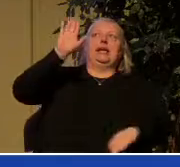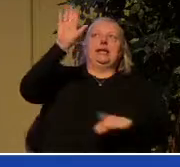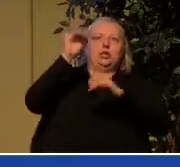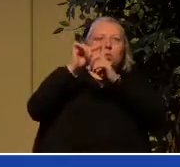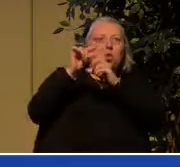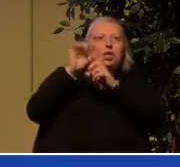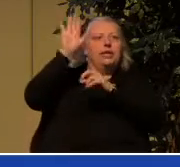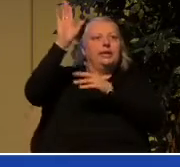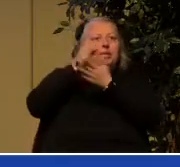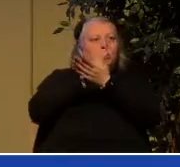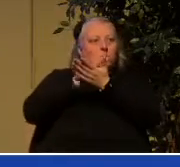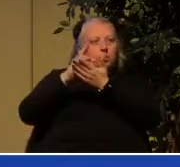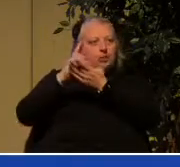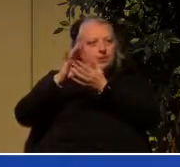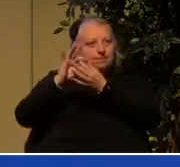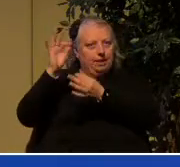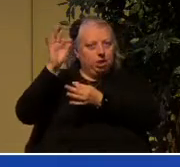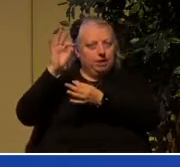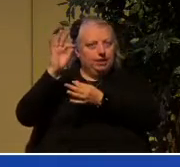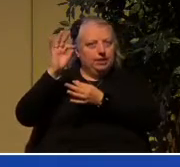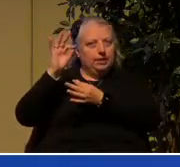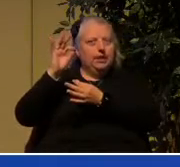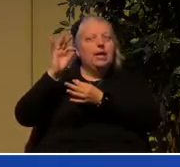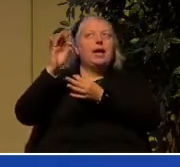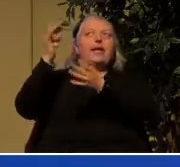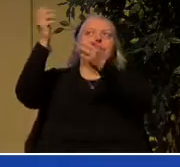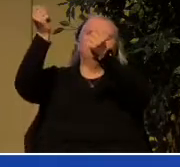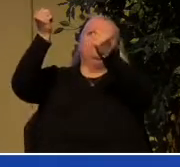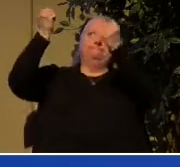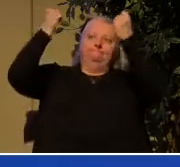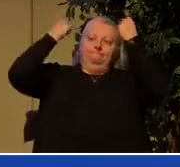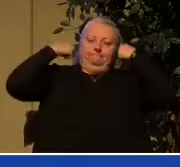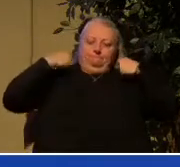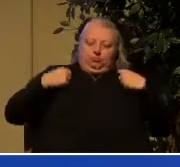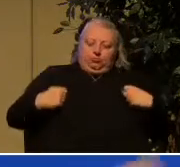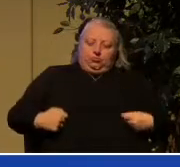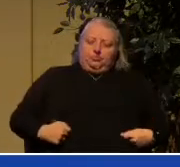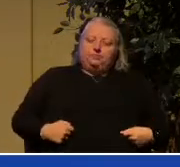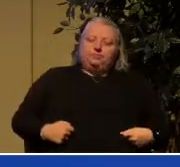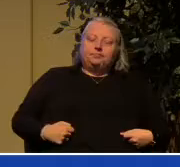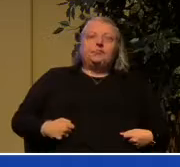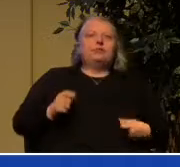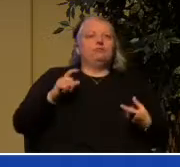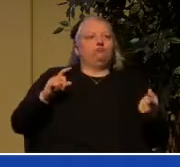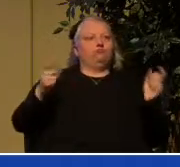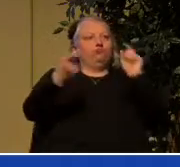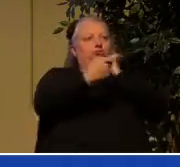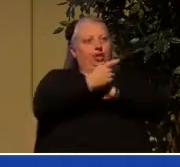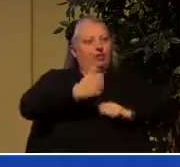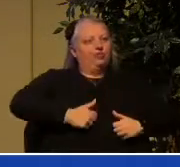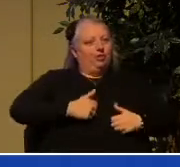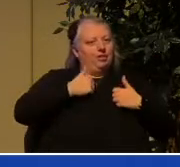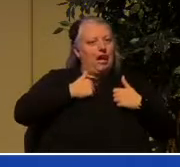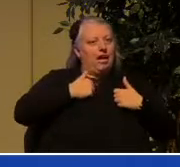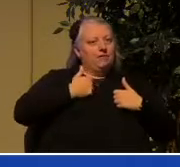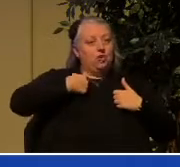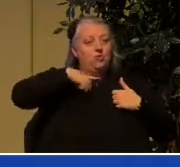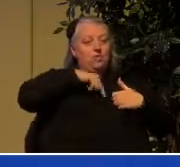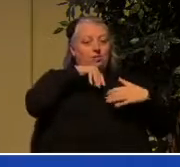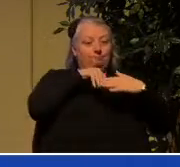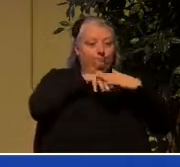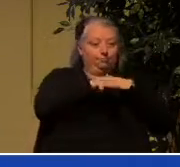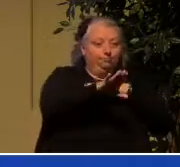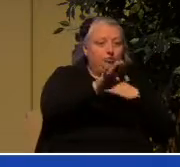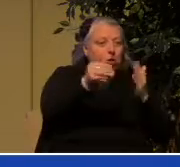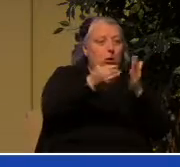put on the new our lives will change so that when we get to the new creation we will actually fit